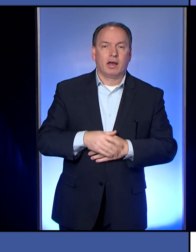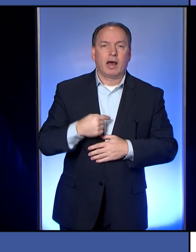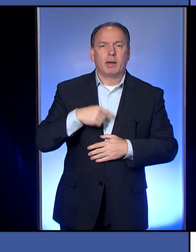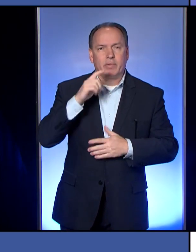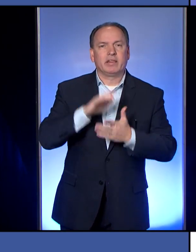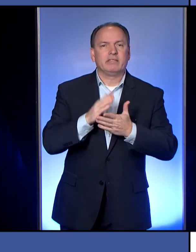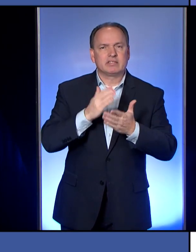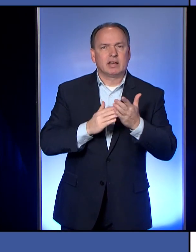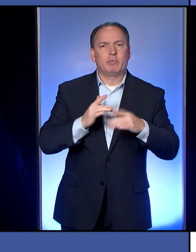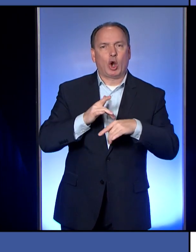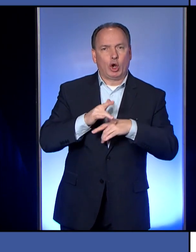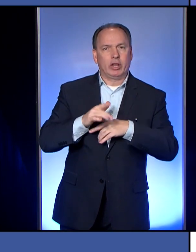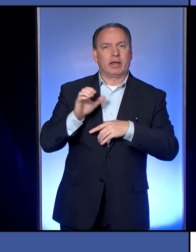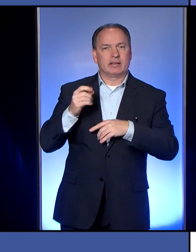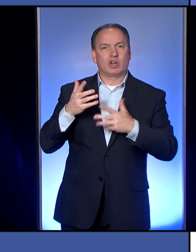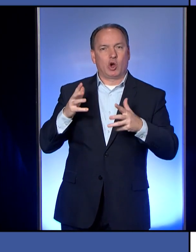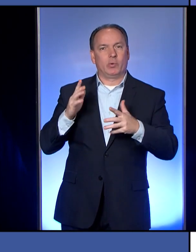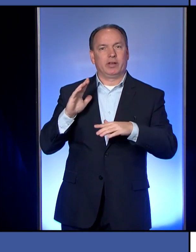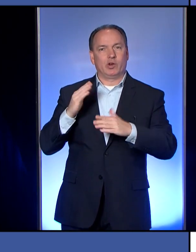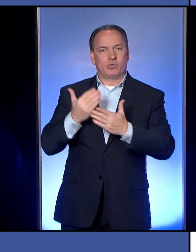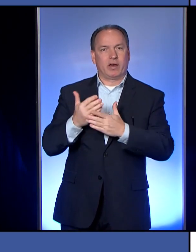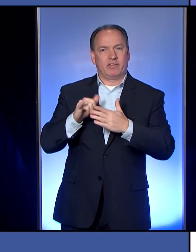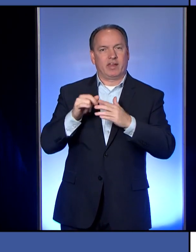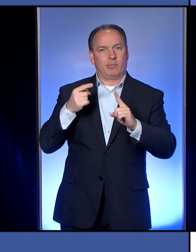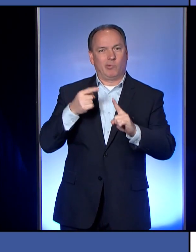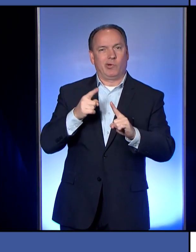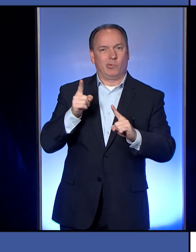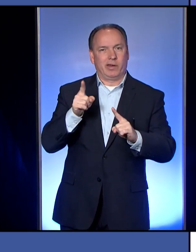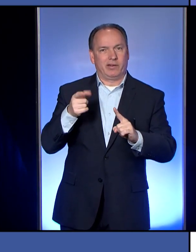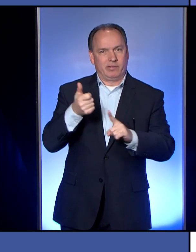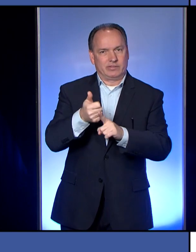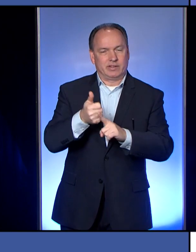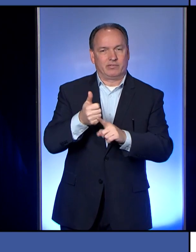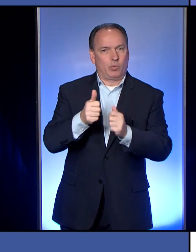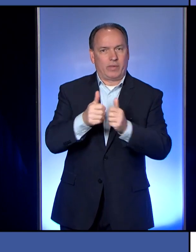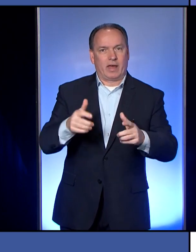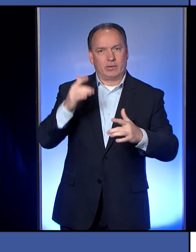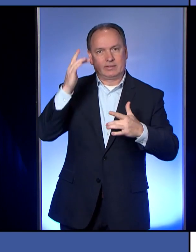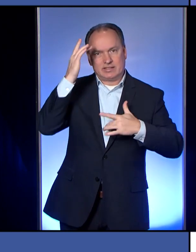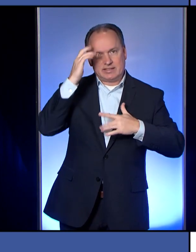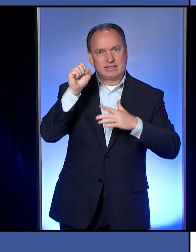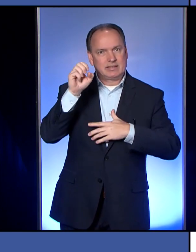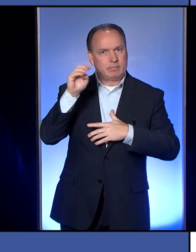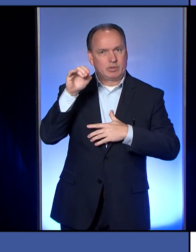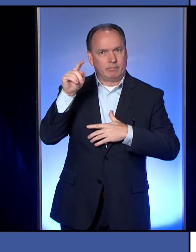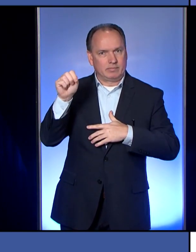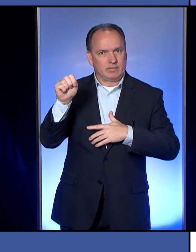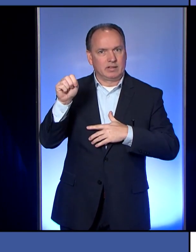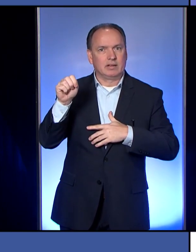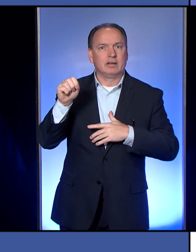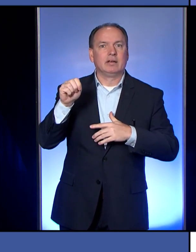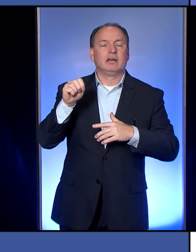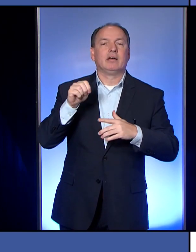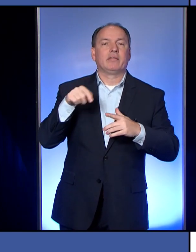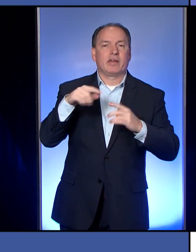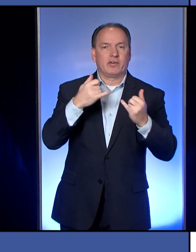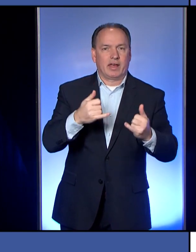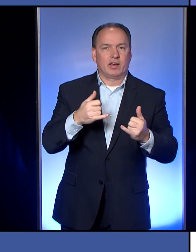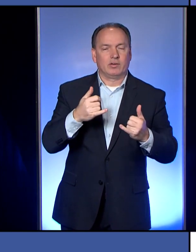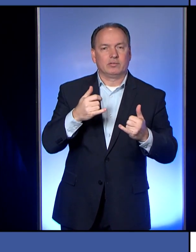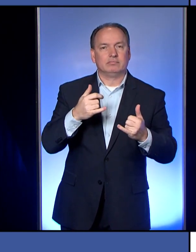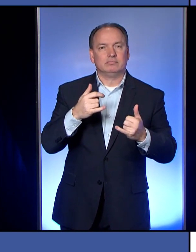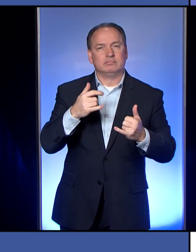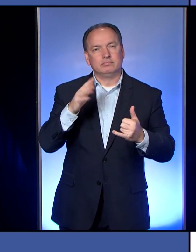of our earliest cases have already reached that point where they are symptom free and they, um, are now reaching the point where they are at least